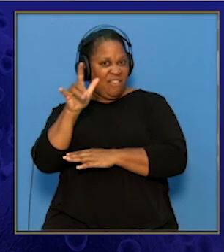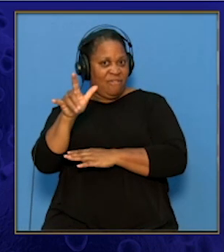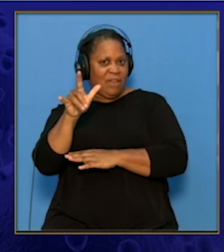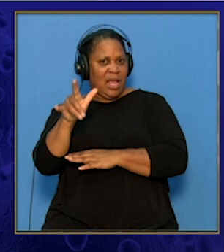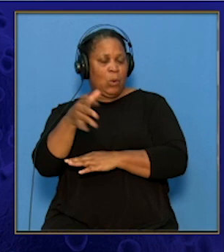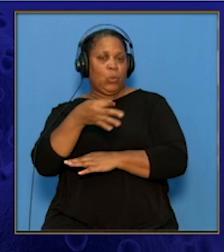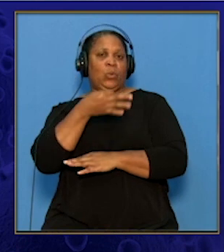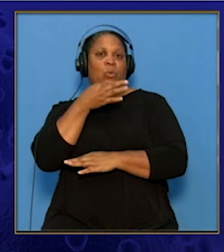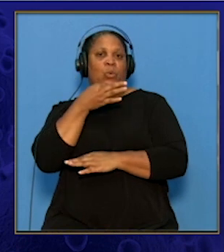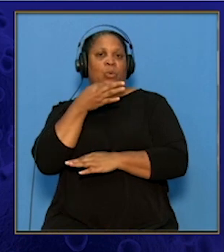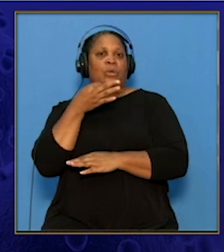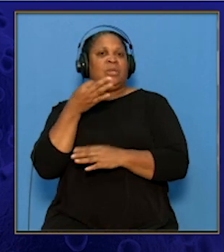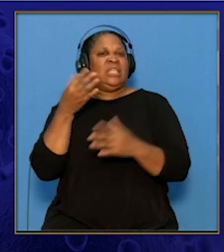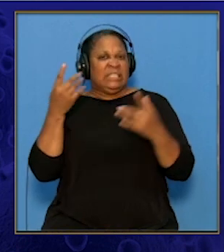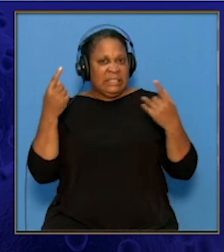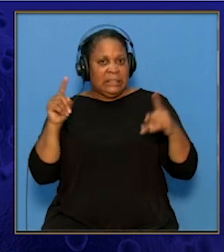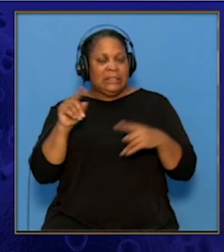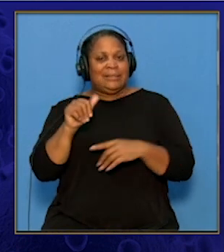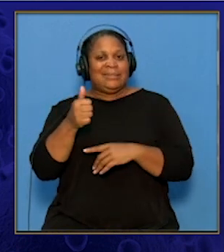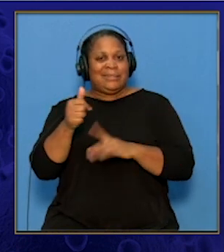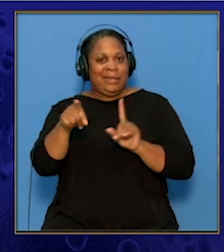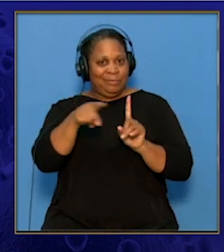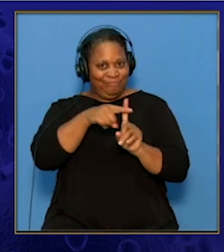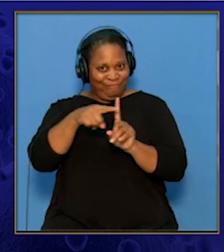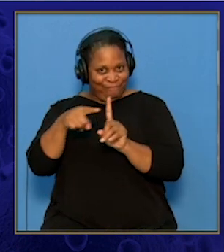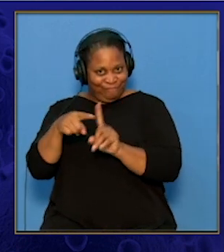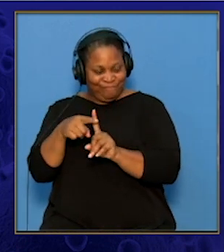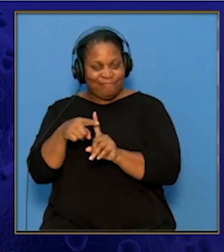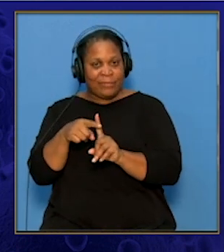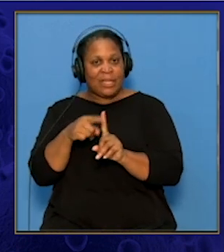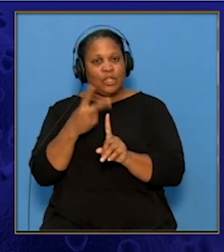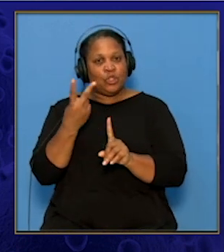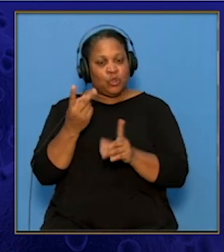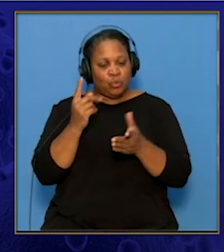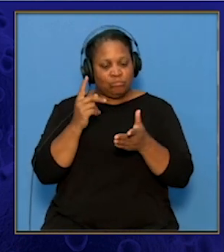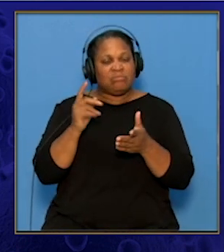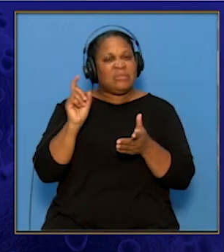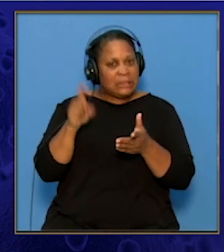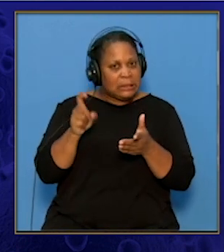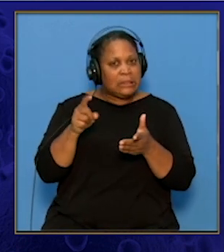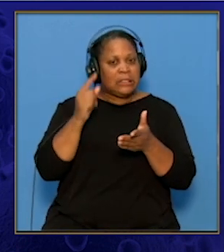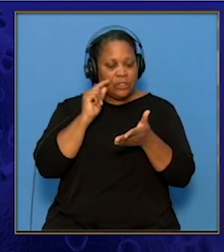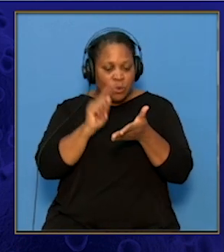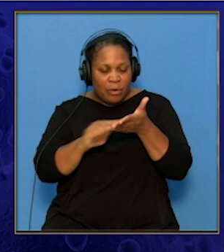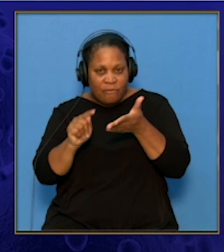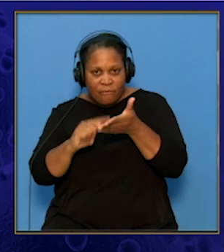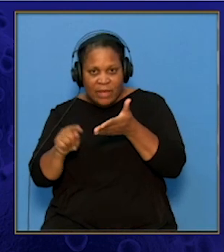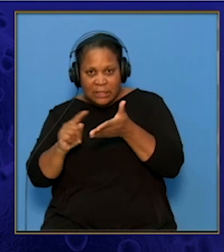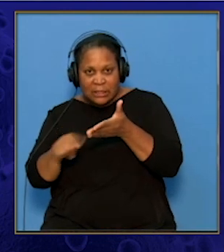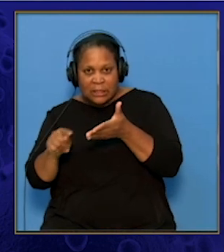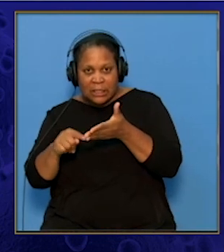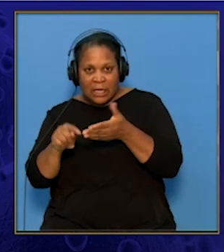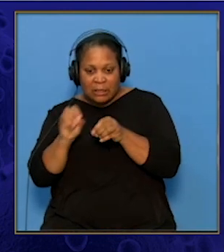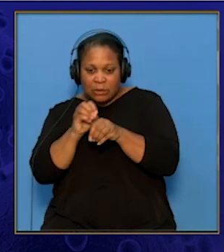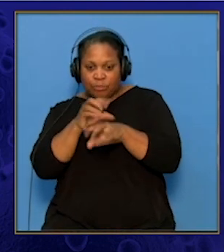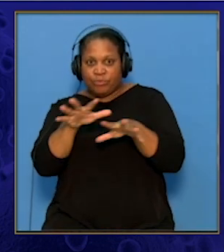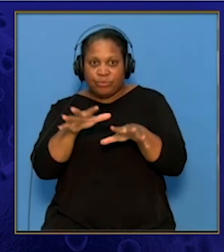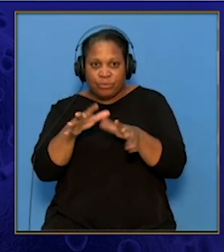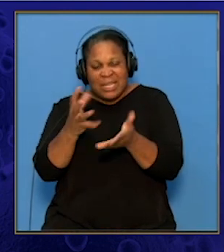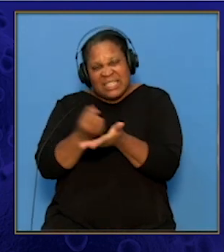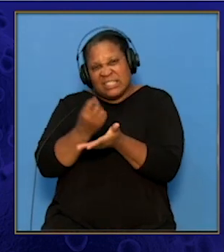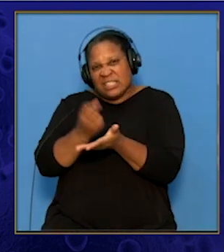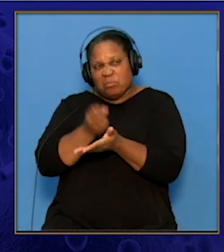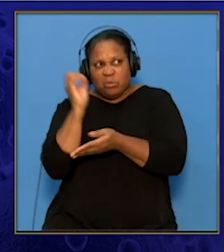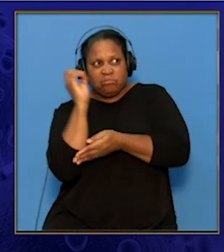eventually ended up having 10 positive cases. To investigate this mini outbreak, samples were sent to Public Health